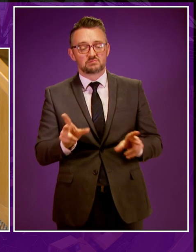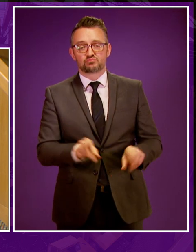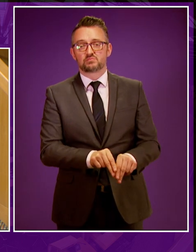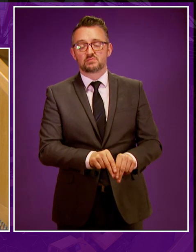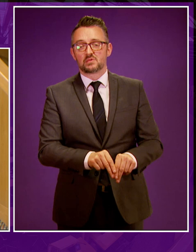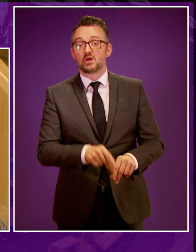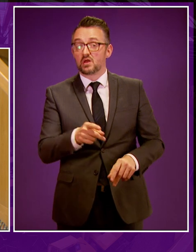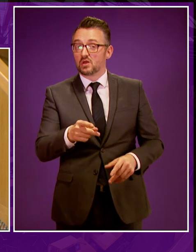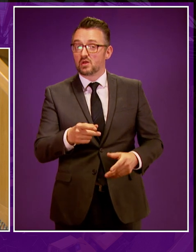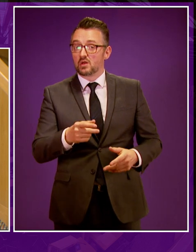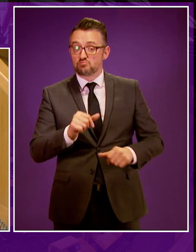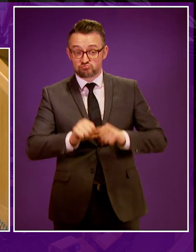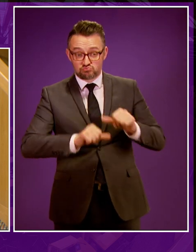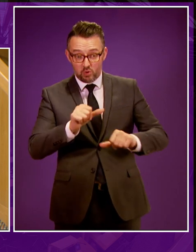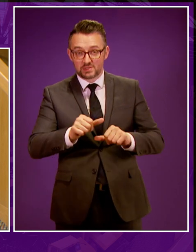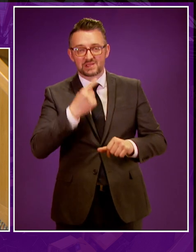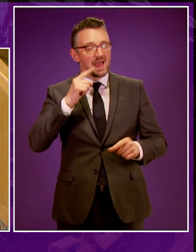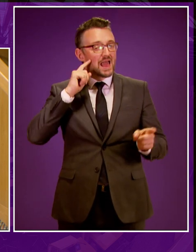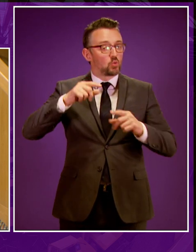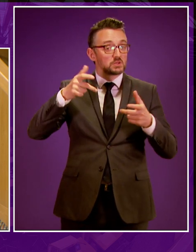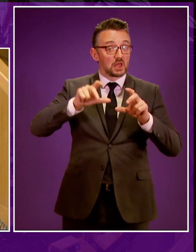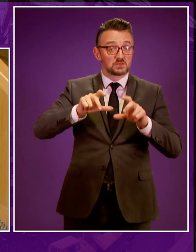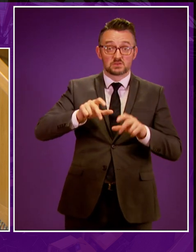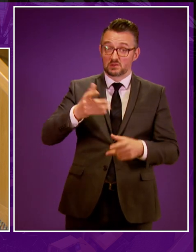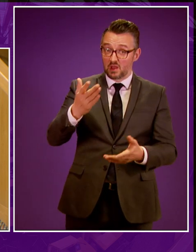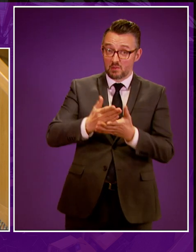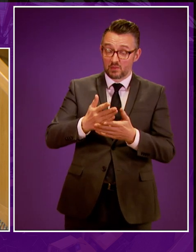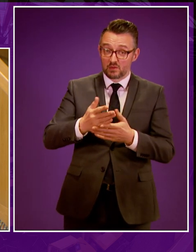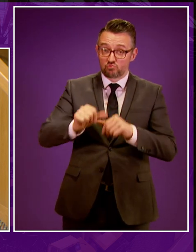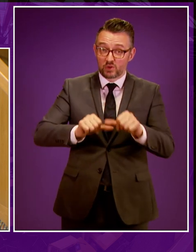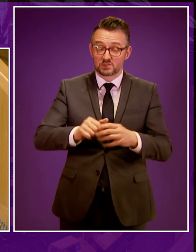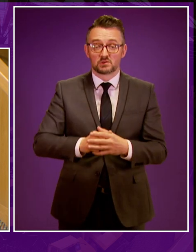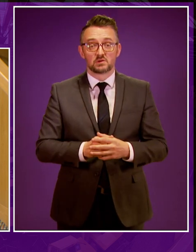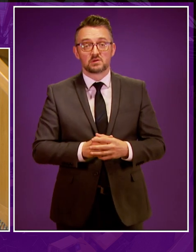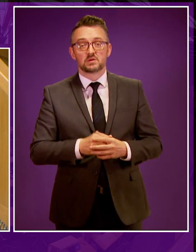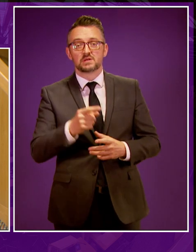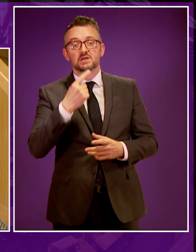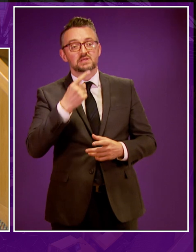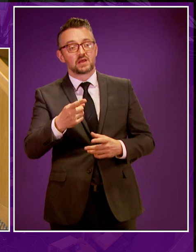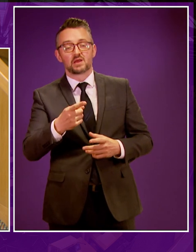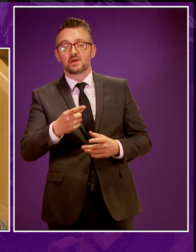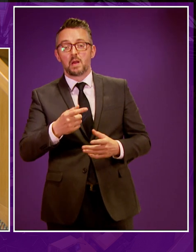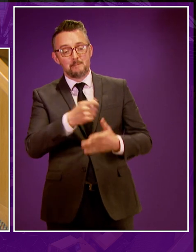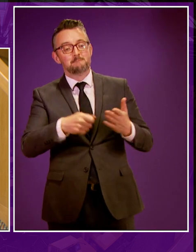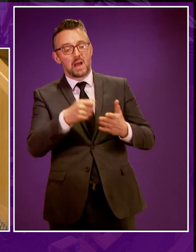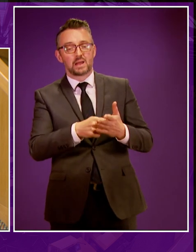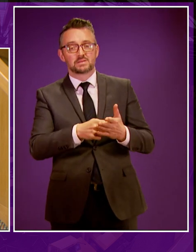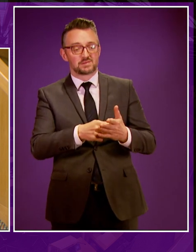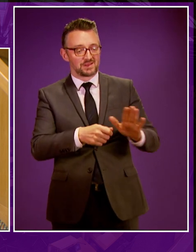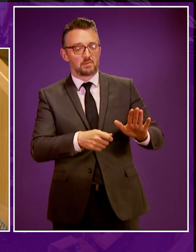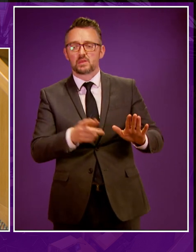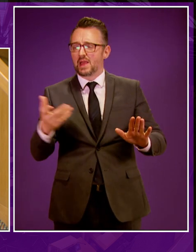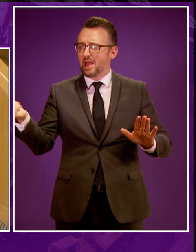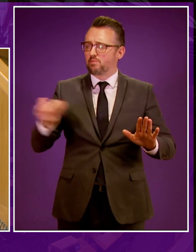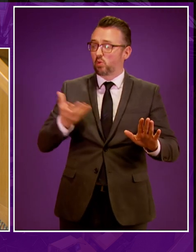Is it progress to ignore the scientists and academics? And is it progress to ban something only to import it from